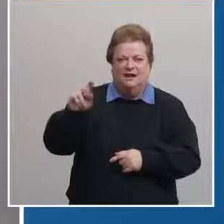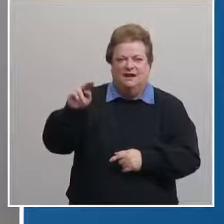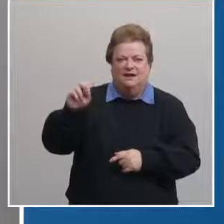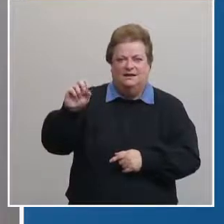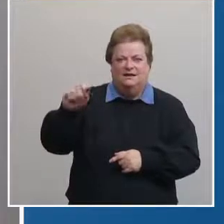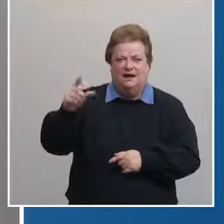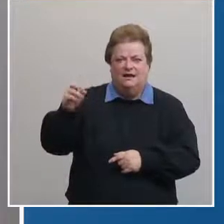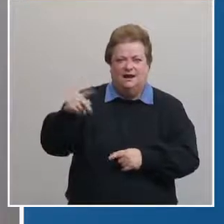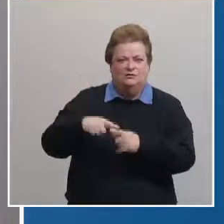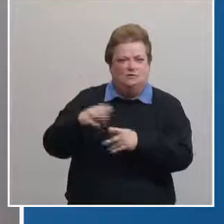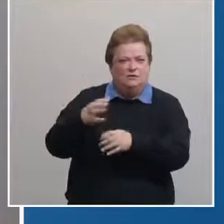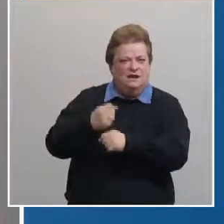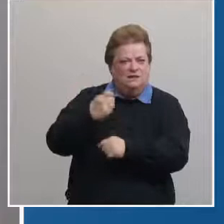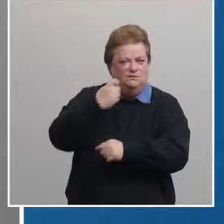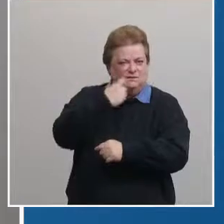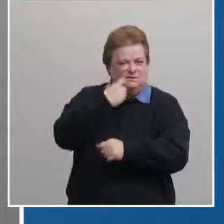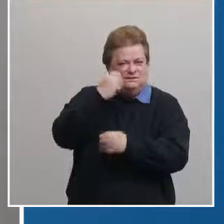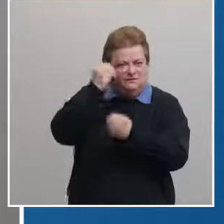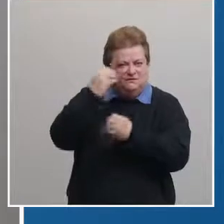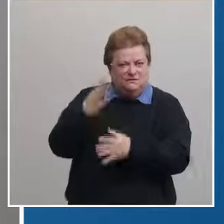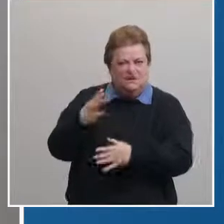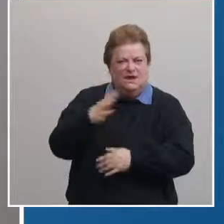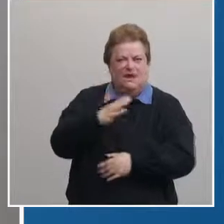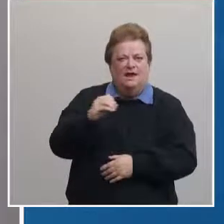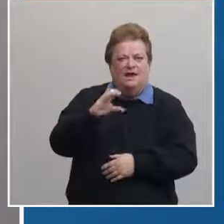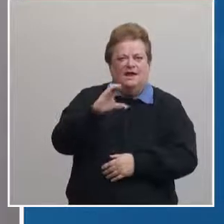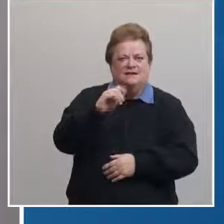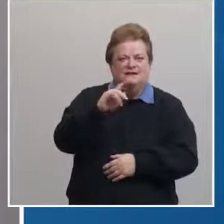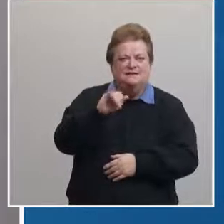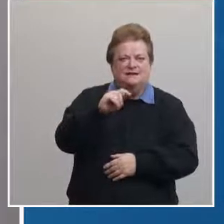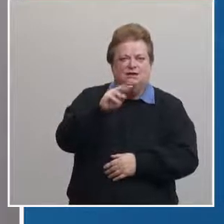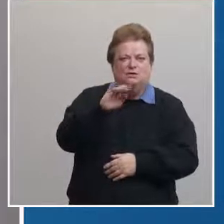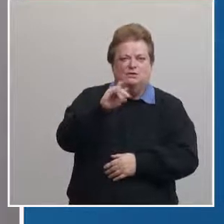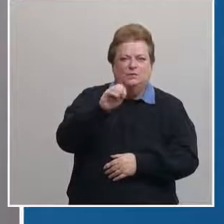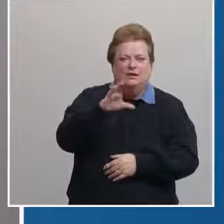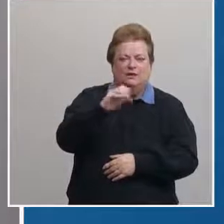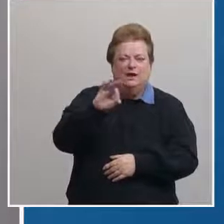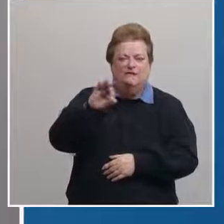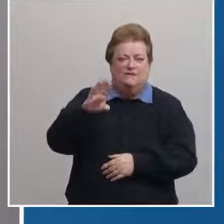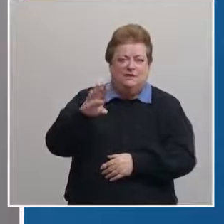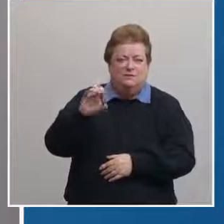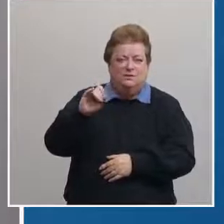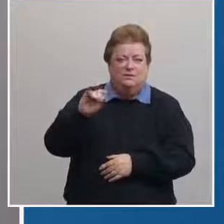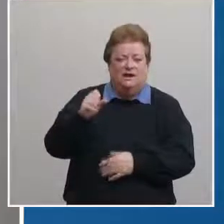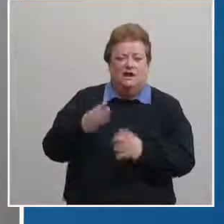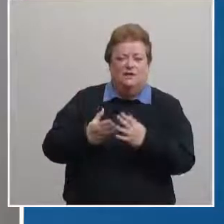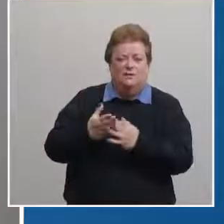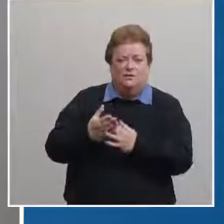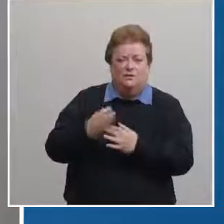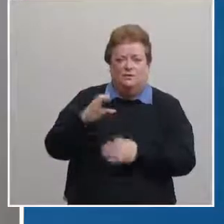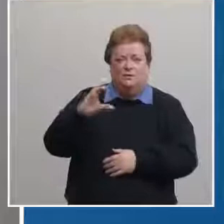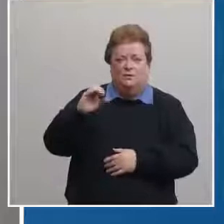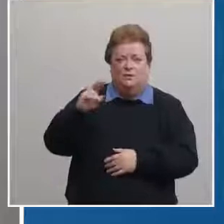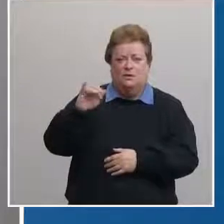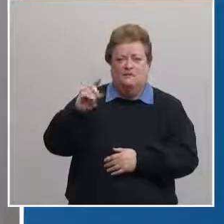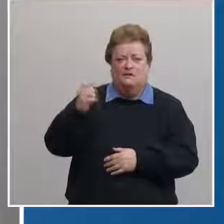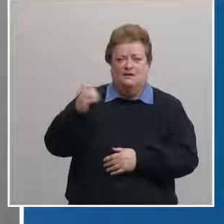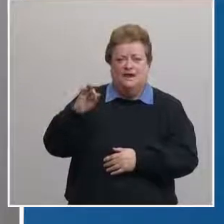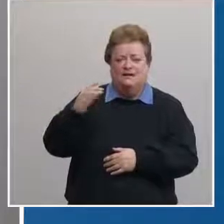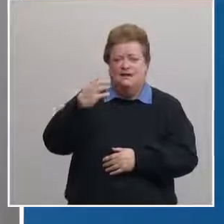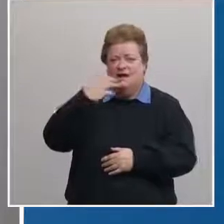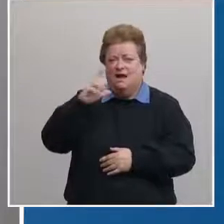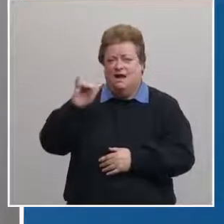which and on the city's twitter and facebook sites and through the covid19 hotline at